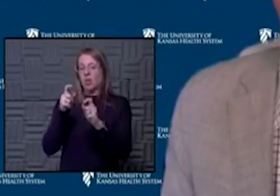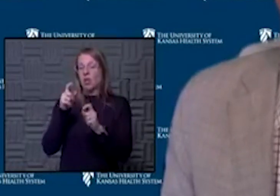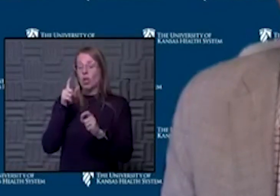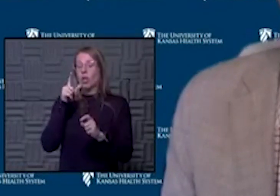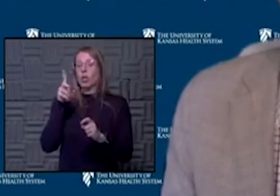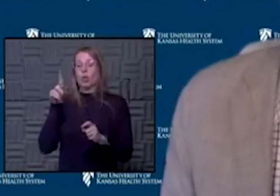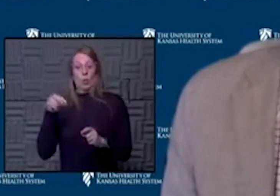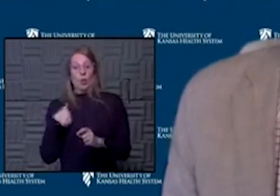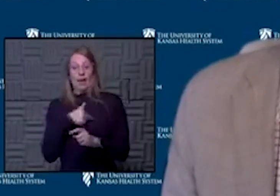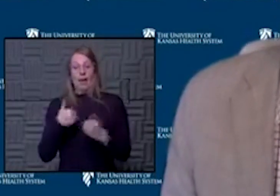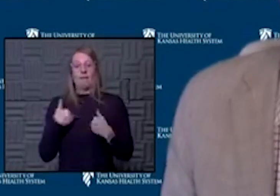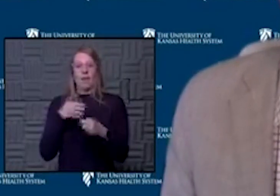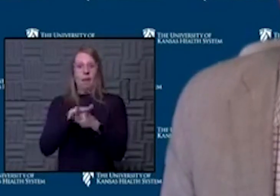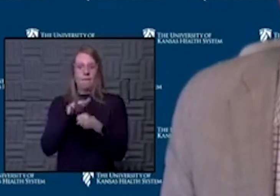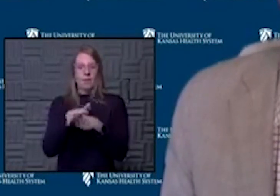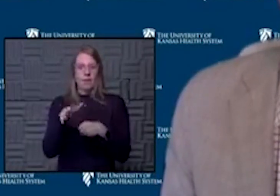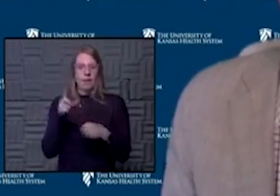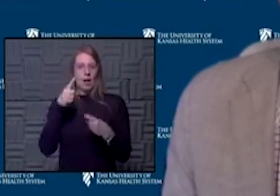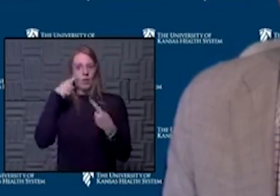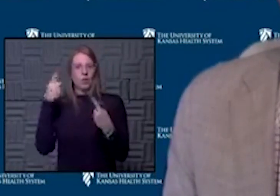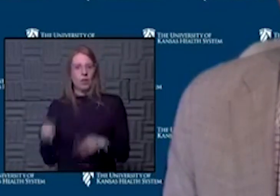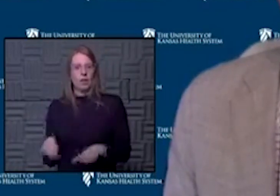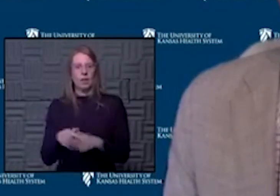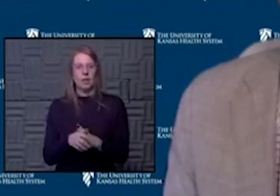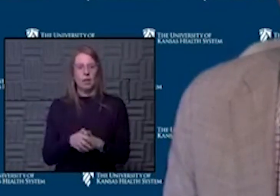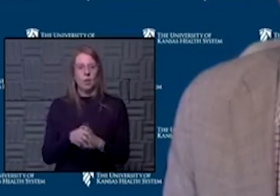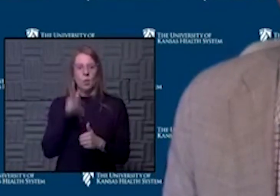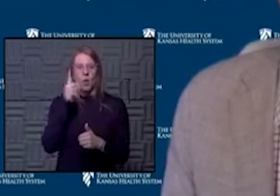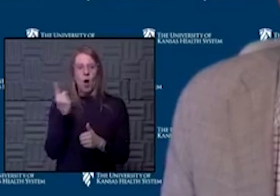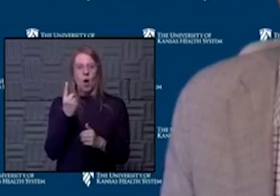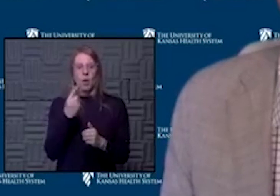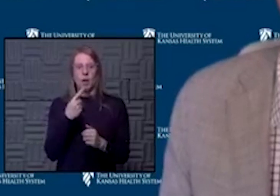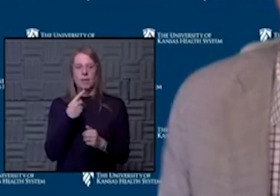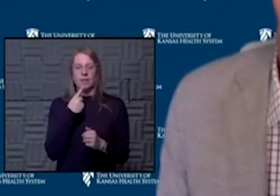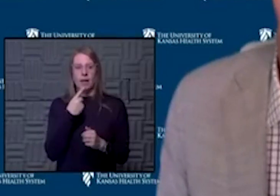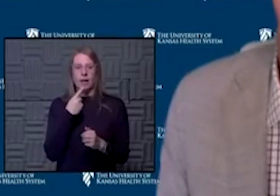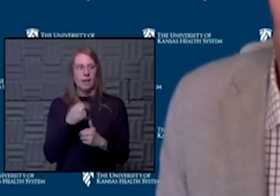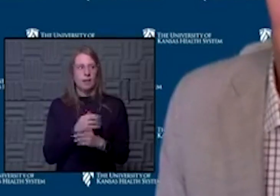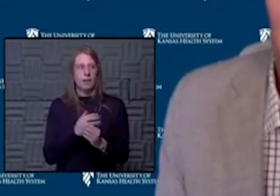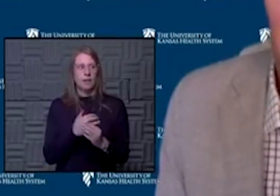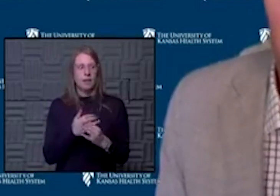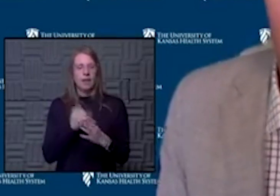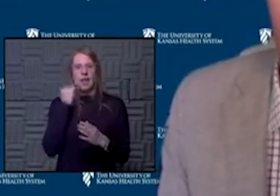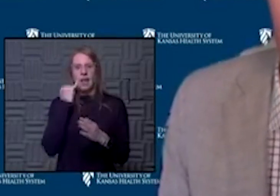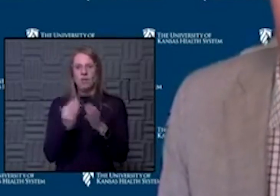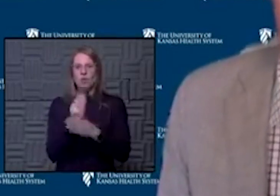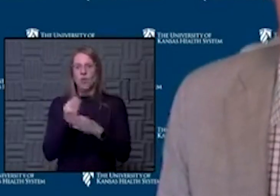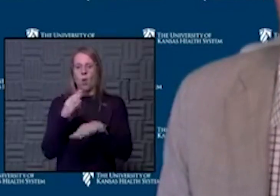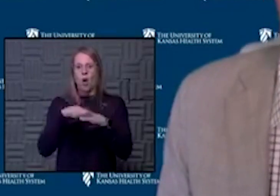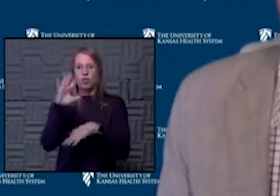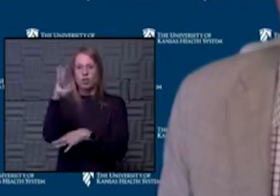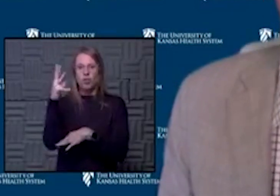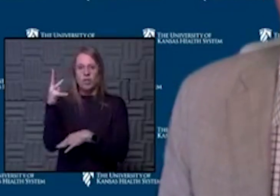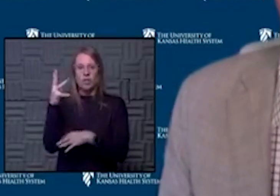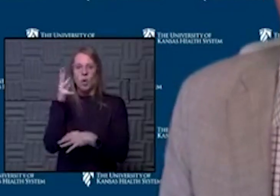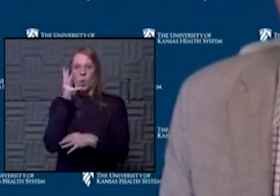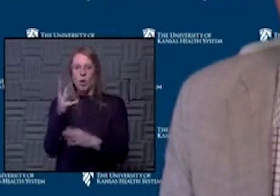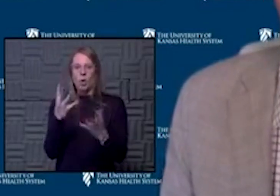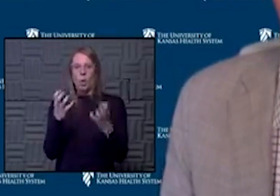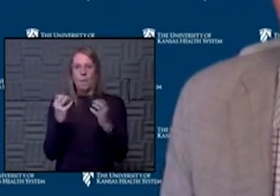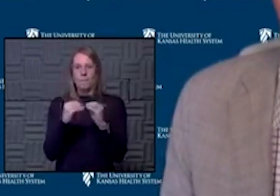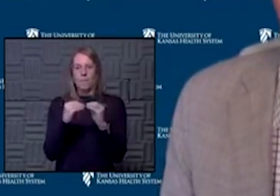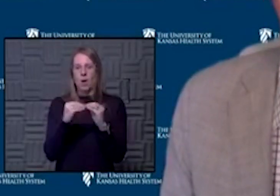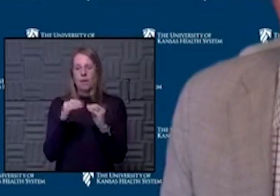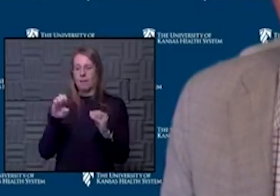enough? And I would agree. I think we always would say, boy, if they grew on trees, we would like more. You know, an ECMO